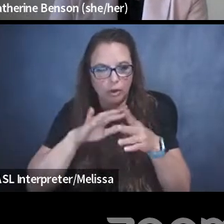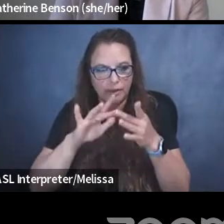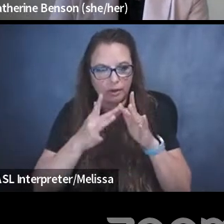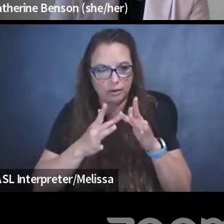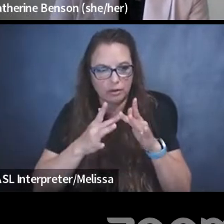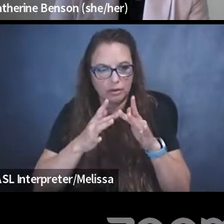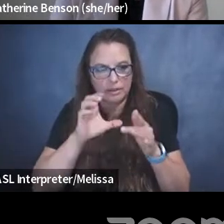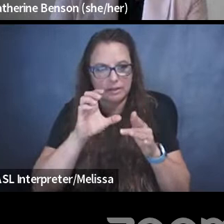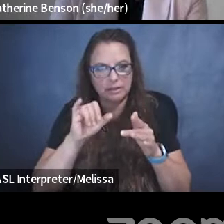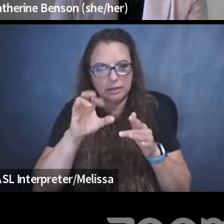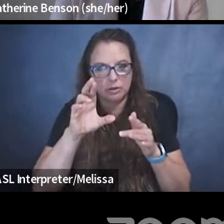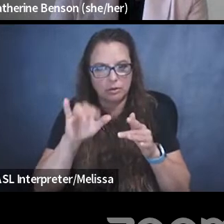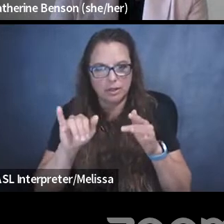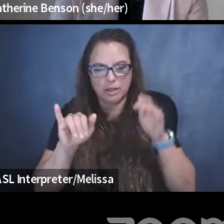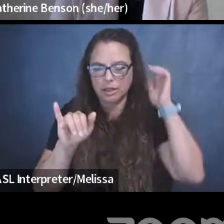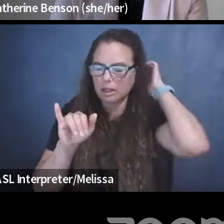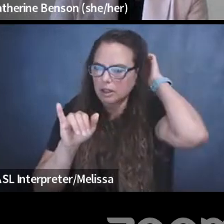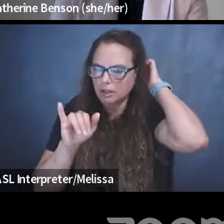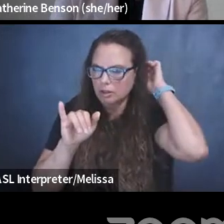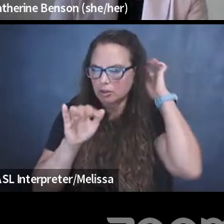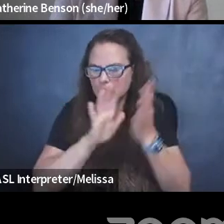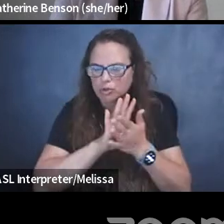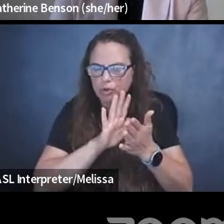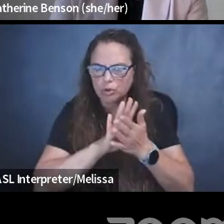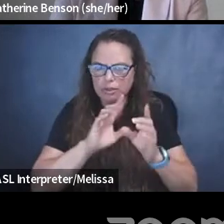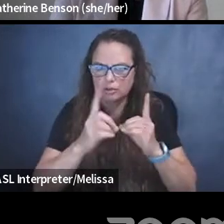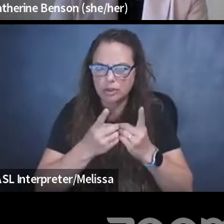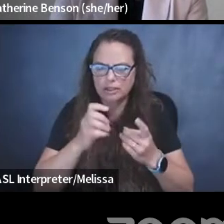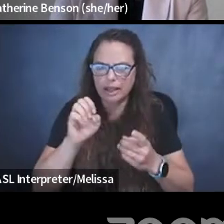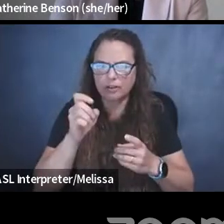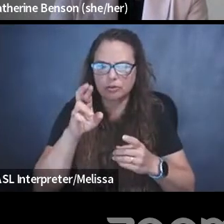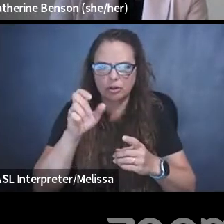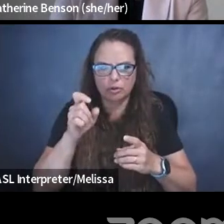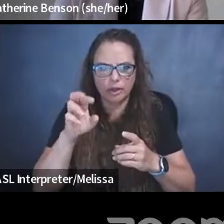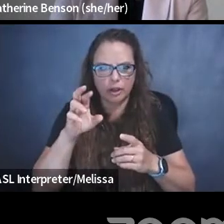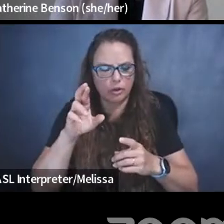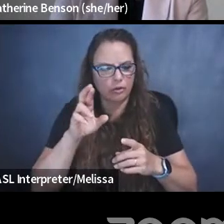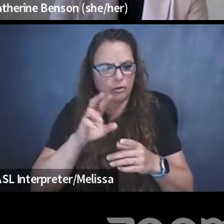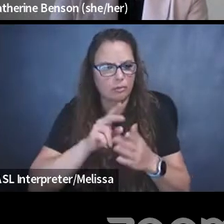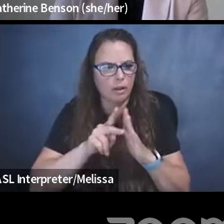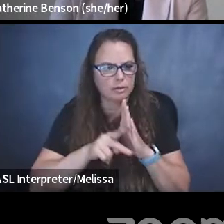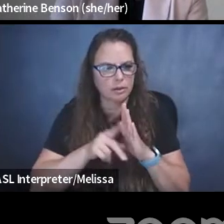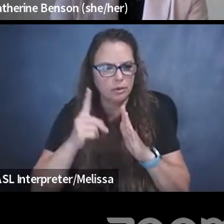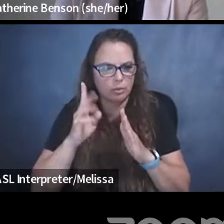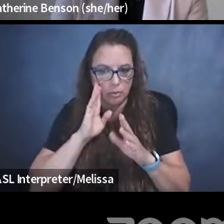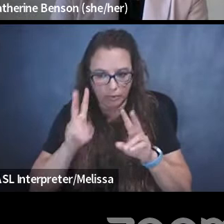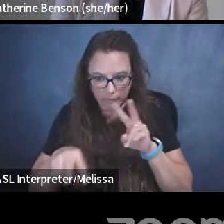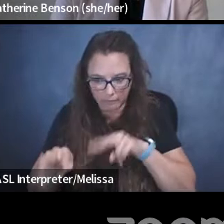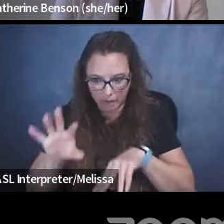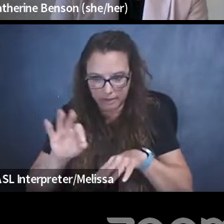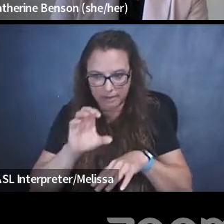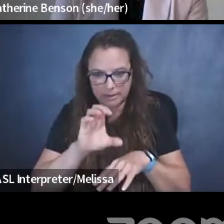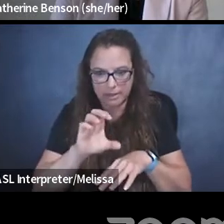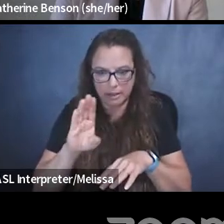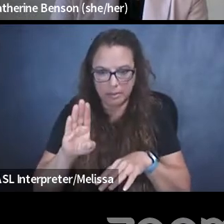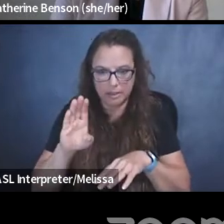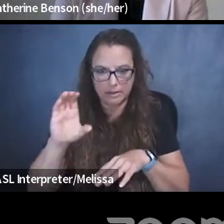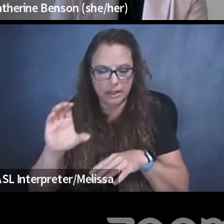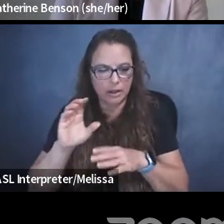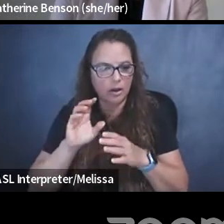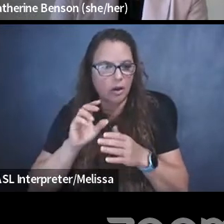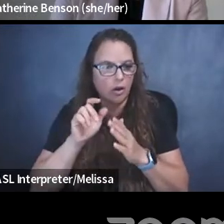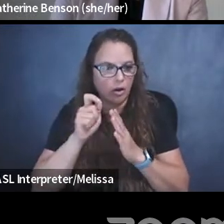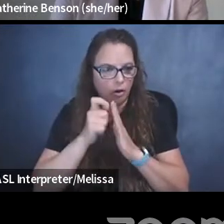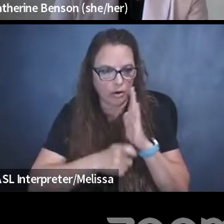Surrey school district, uh, extracurriculars policy, uh, one will stumble across a CBC article from that time period, uh,